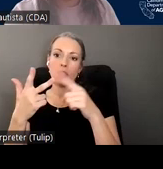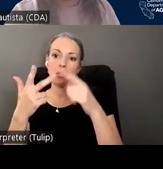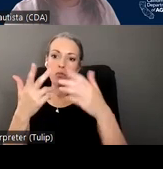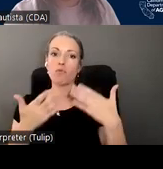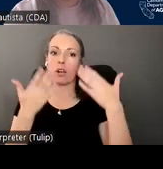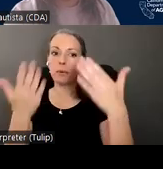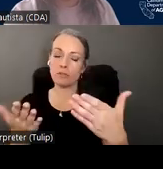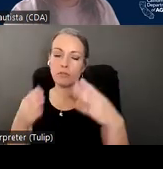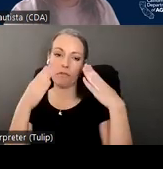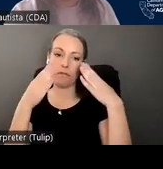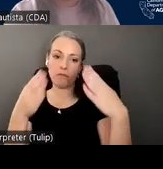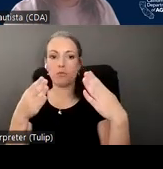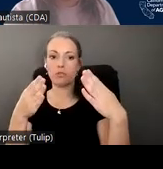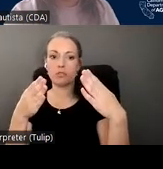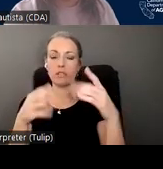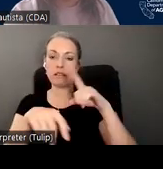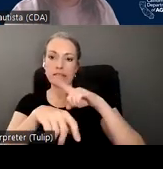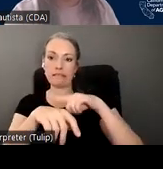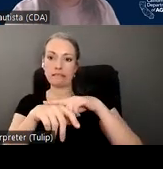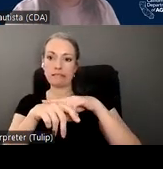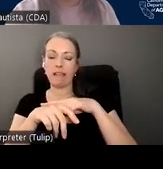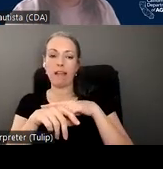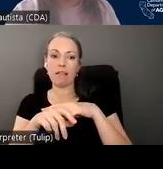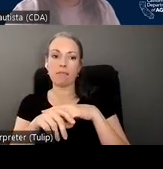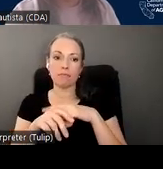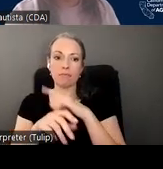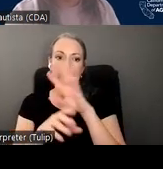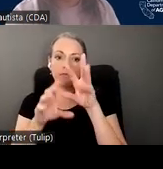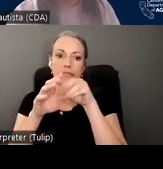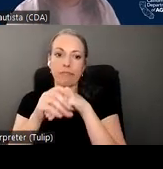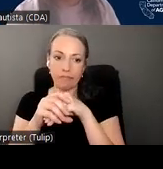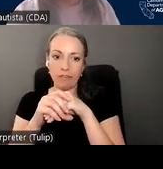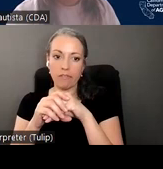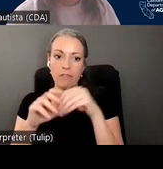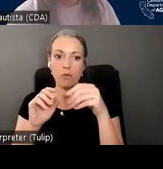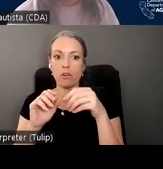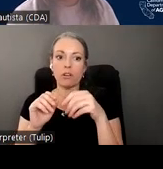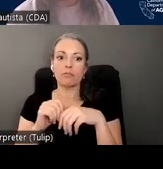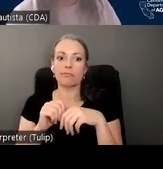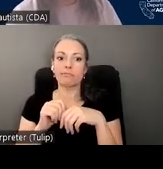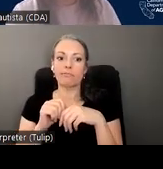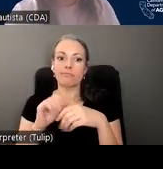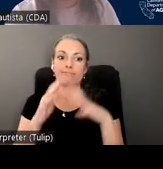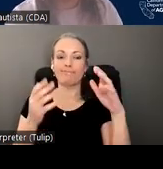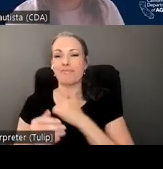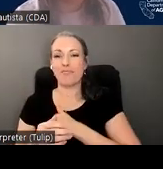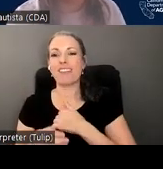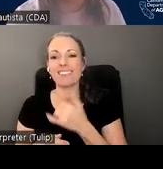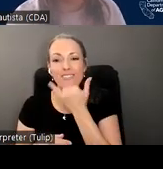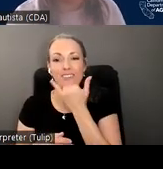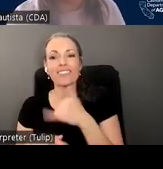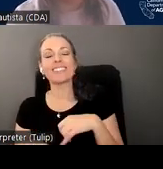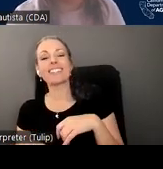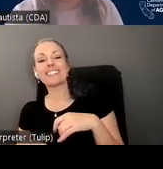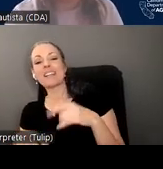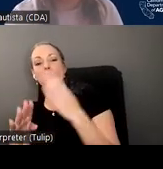to focus in on was timely crisis interventions. So to protect endangered